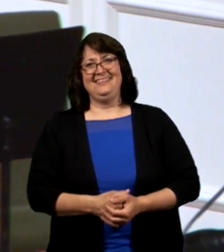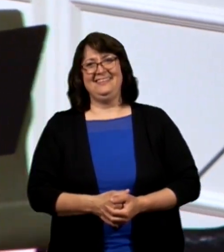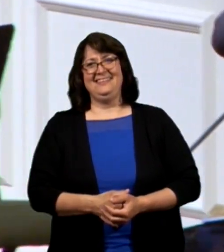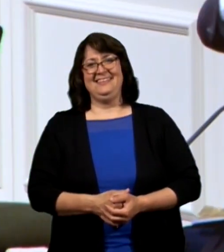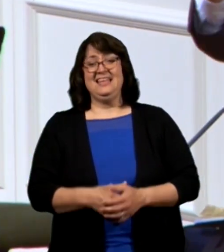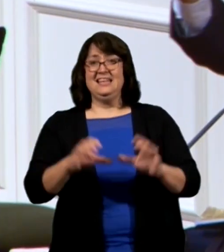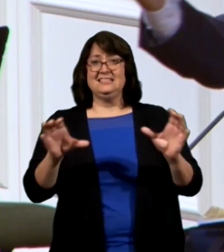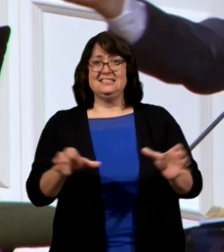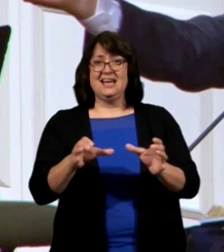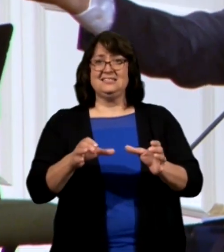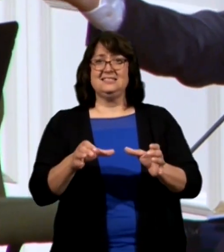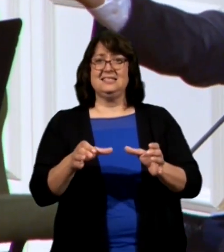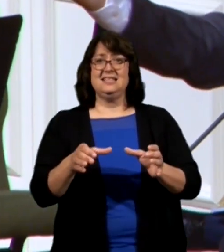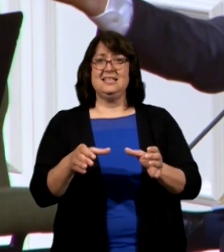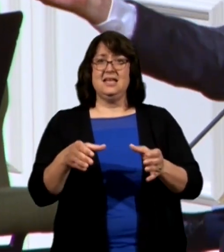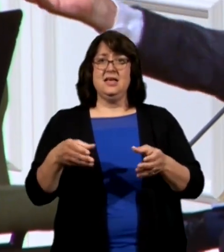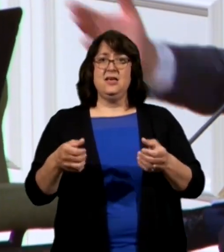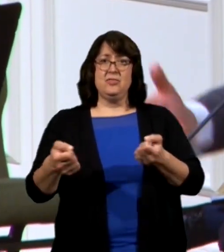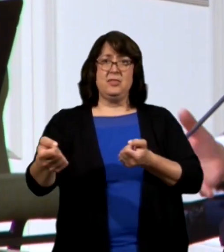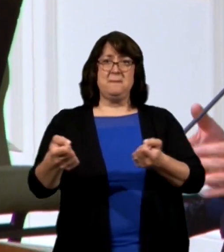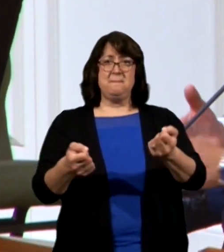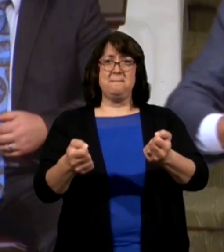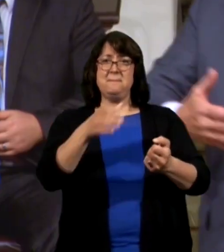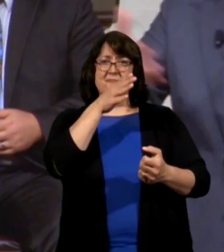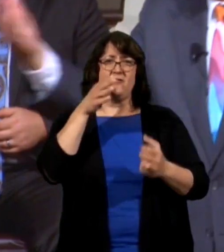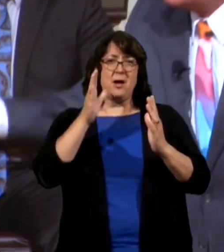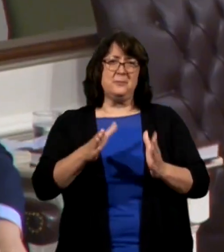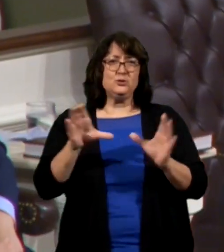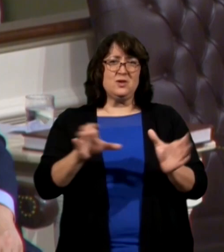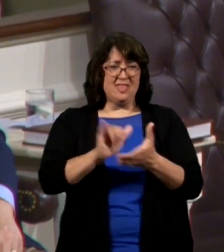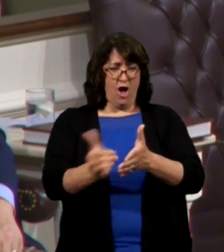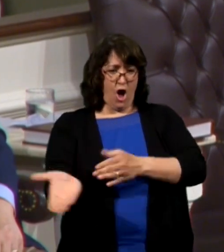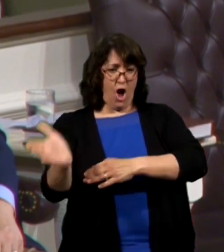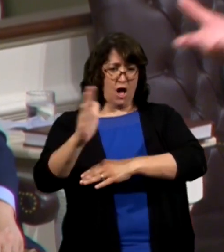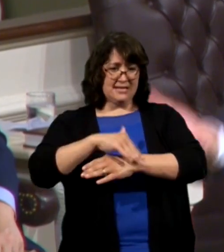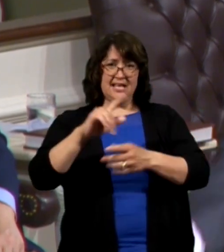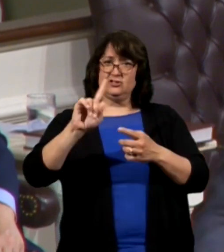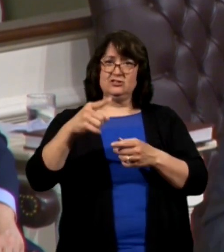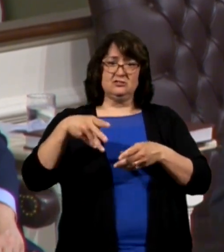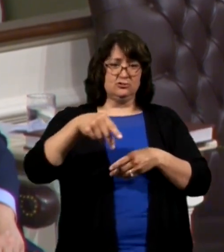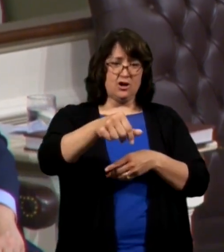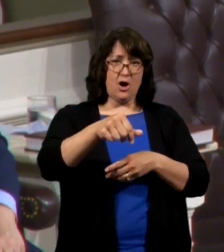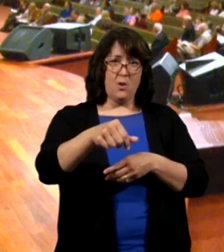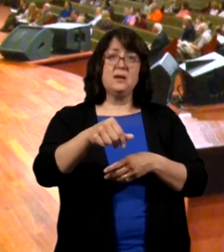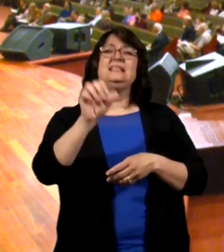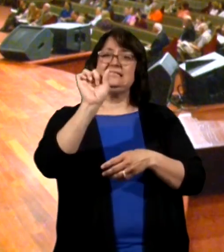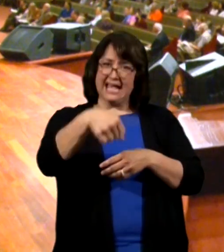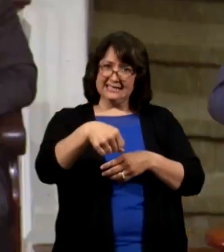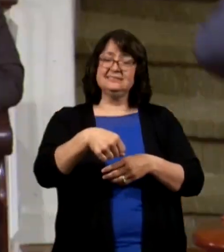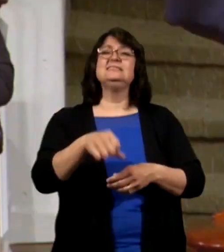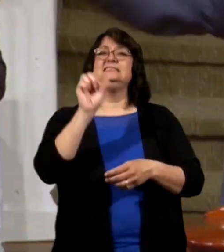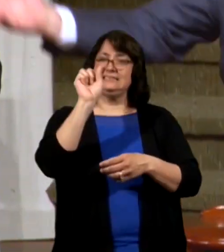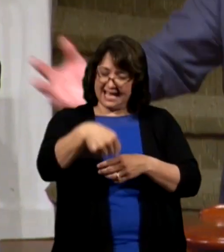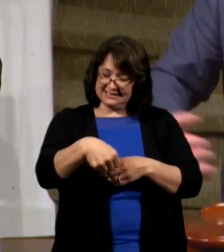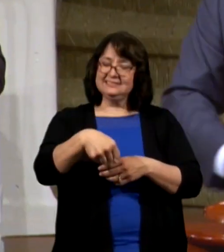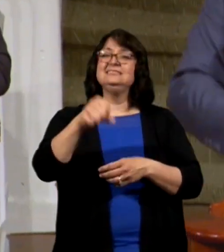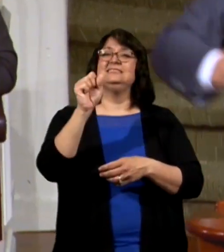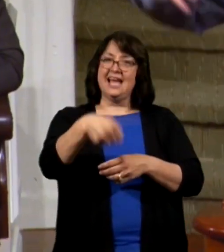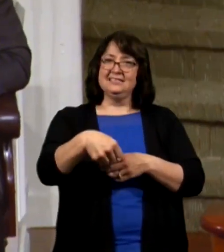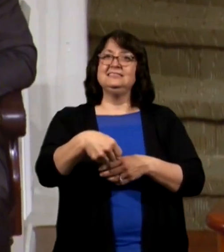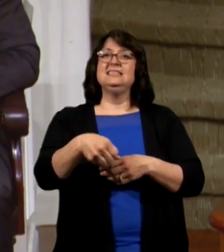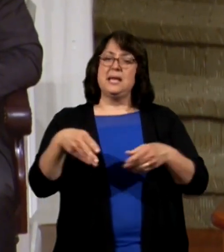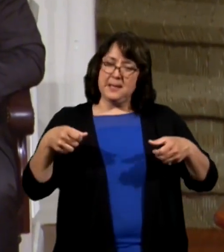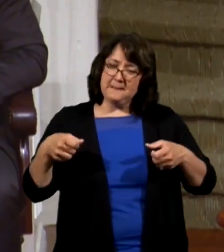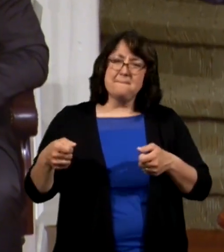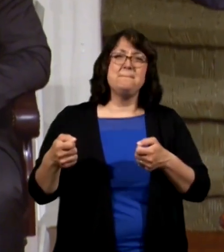Doth the plowman plow all day to sow? It's a rhetorical question. It's patently obvious. Yes. Yes. He